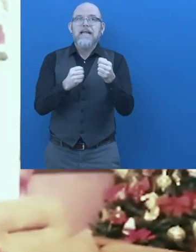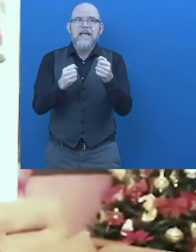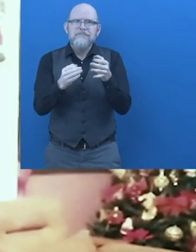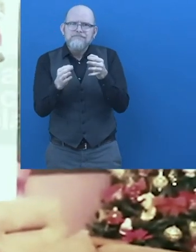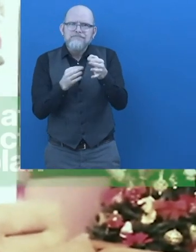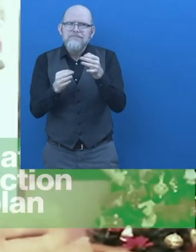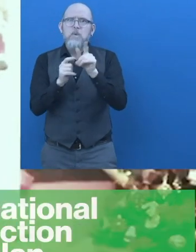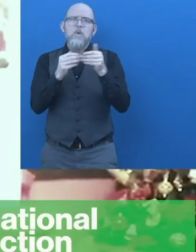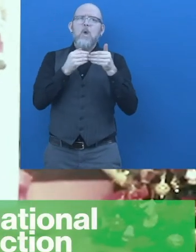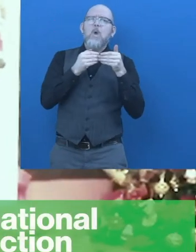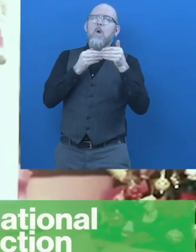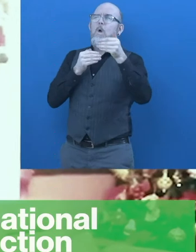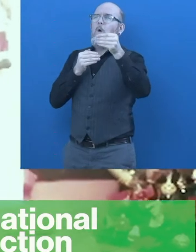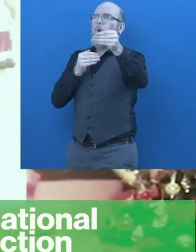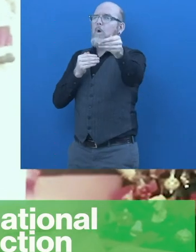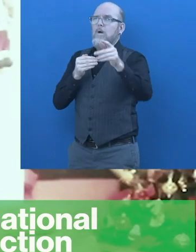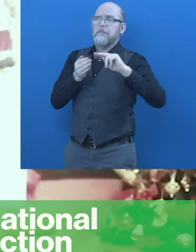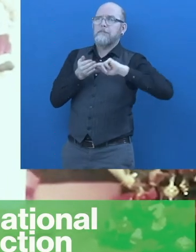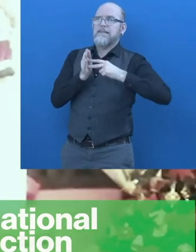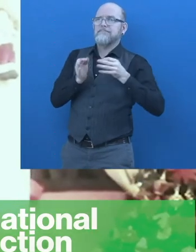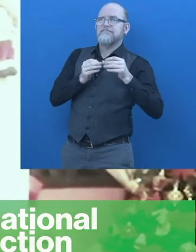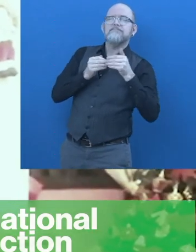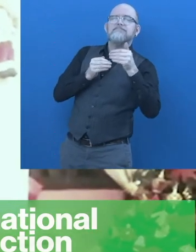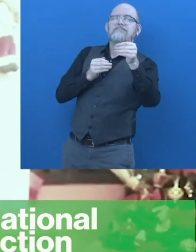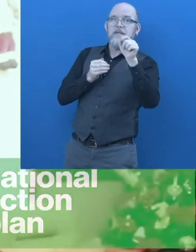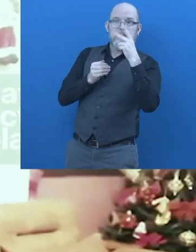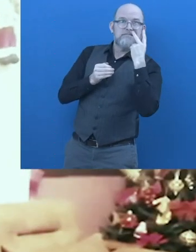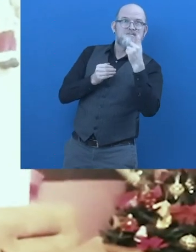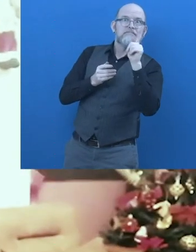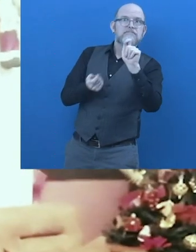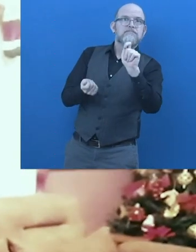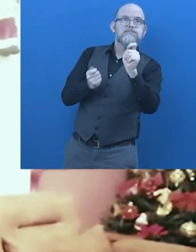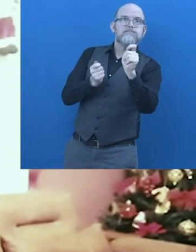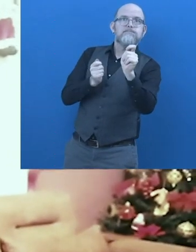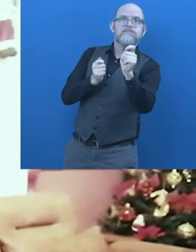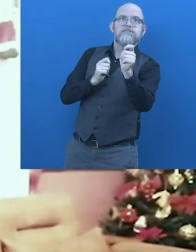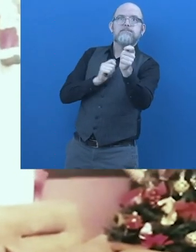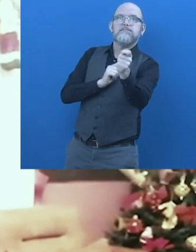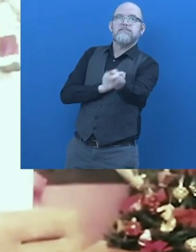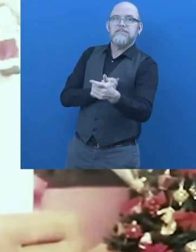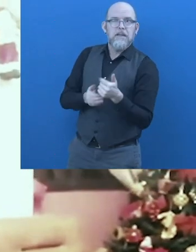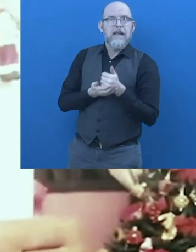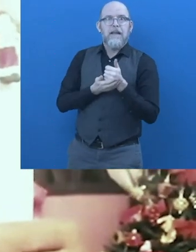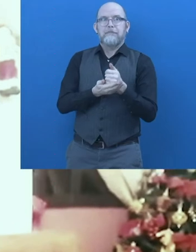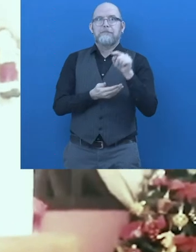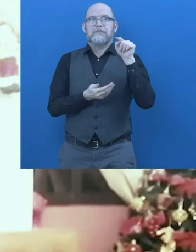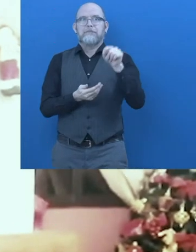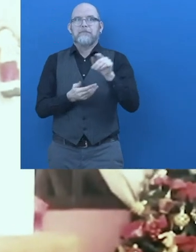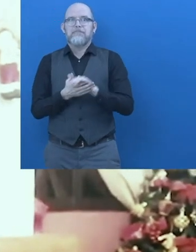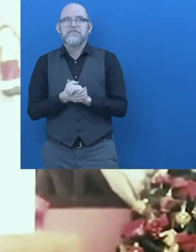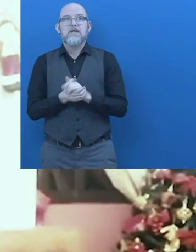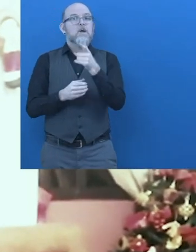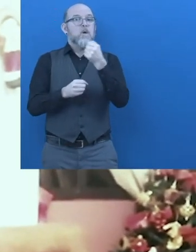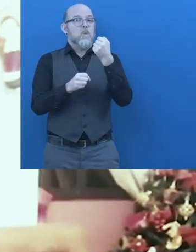action plan, strategy, and to put a long-term plan